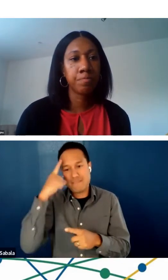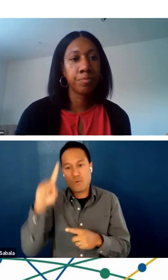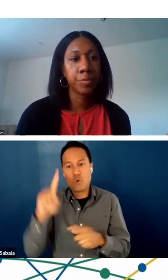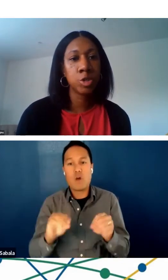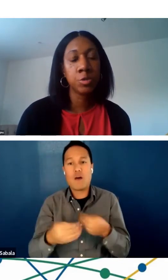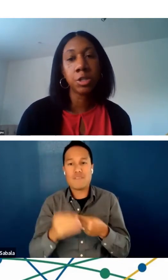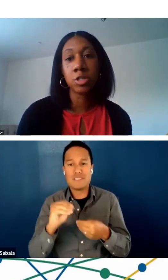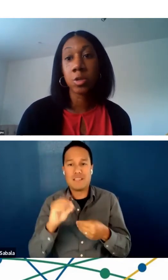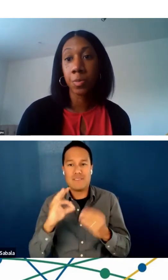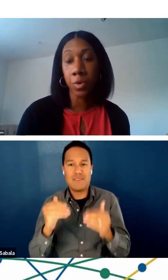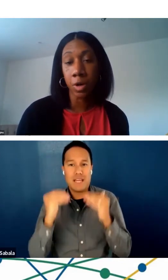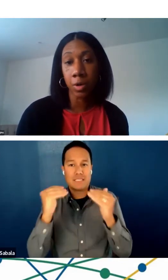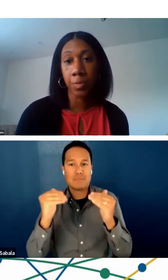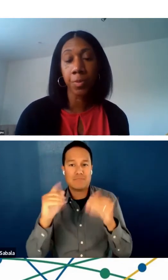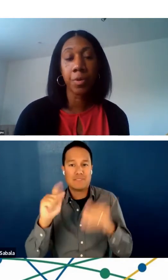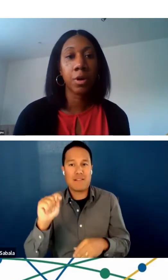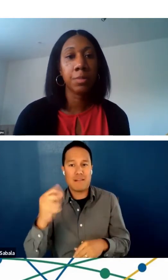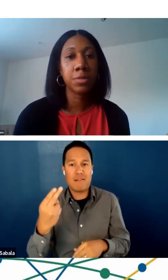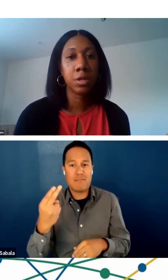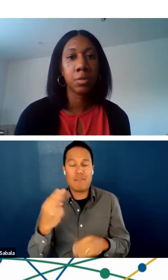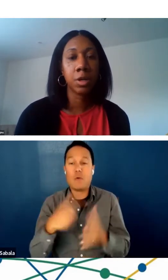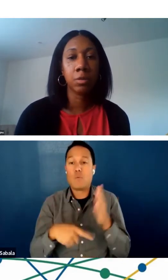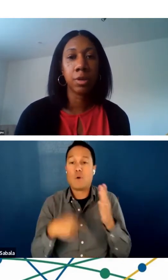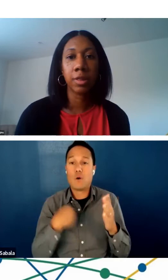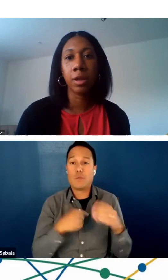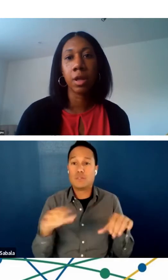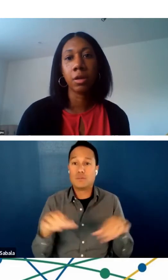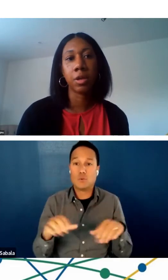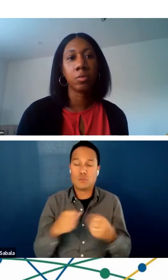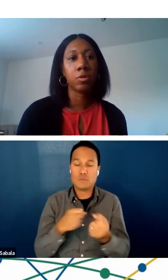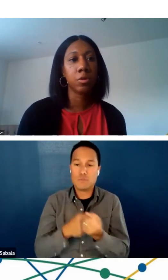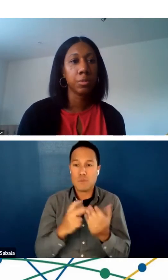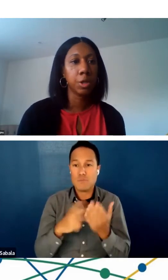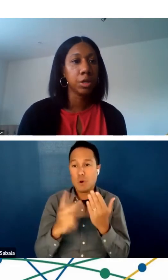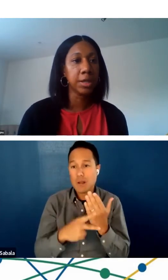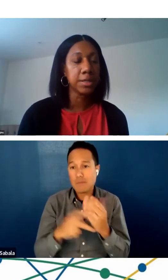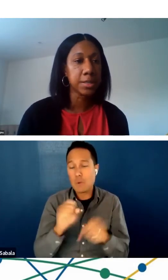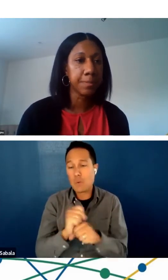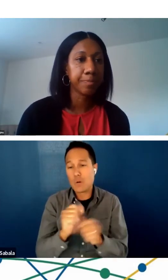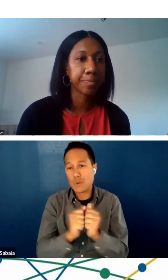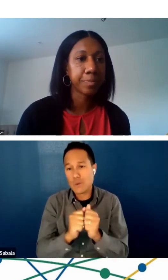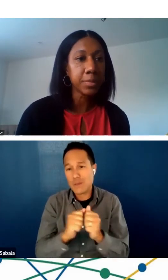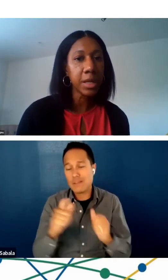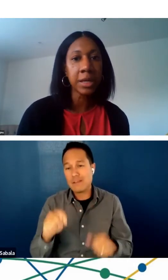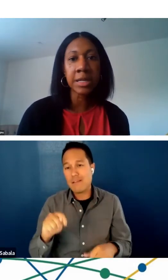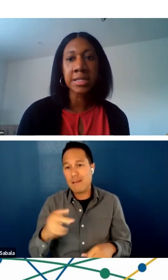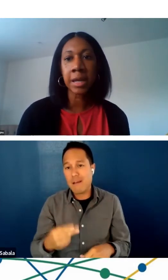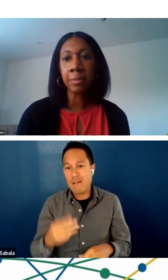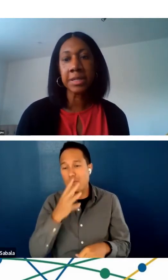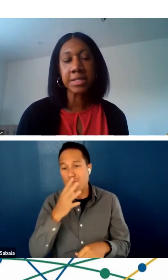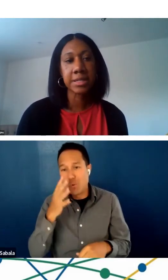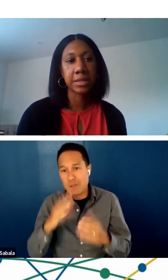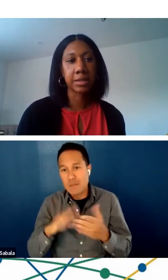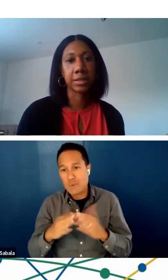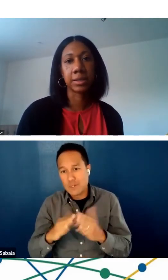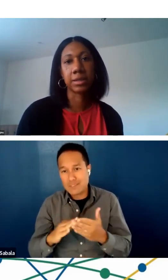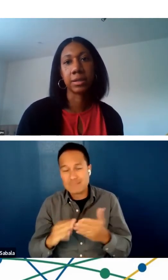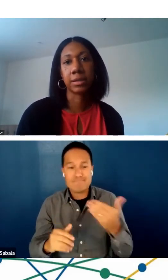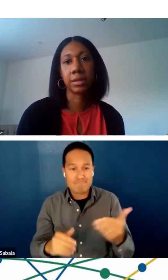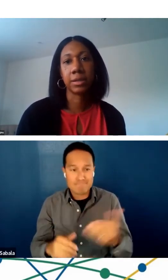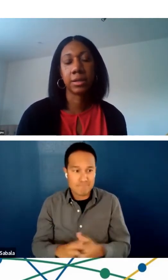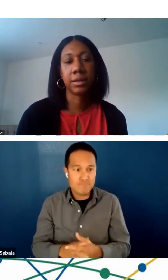doing to support programs that are working with telehealth in rural communities. Next slide, please.